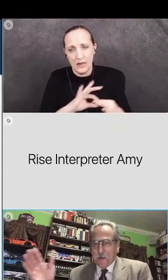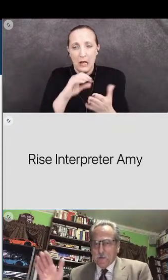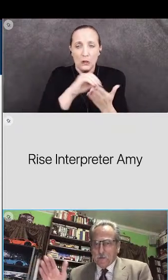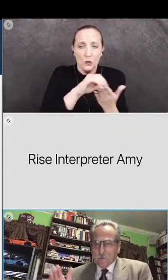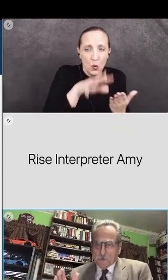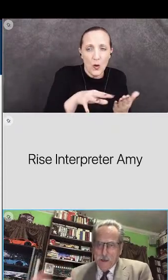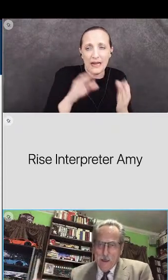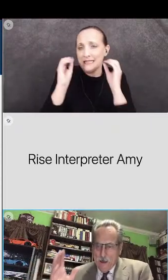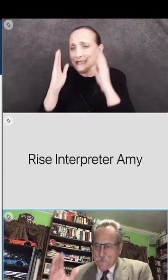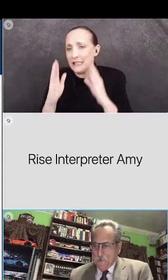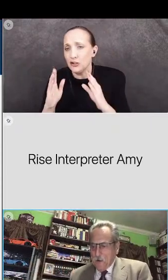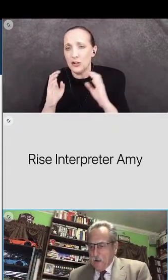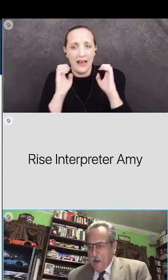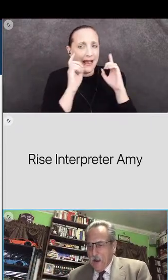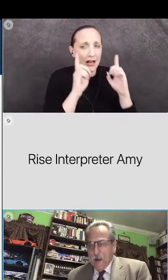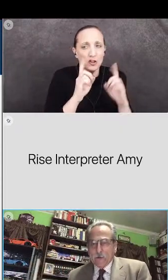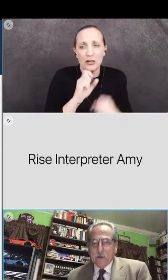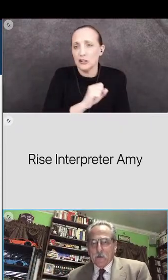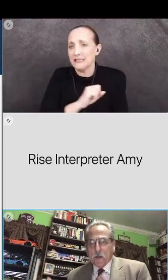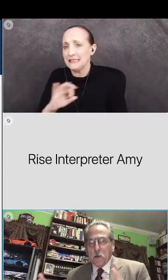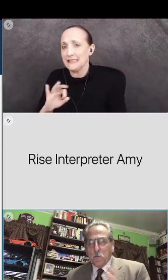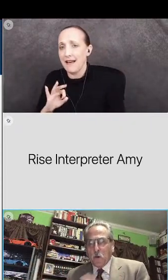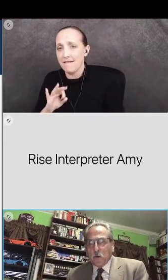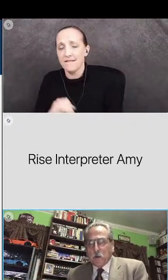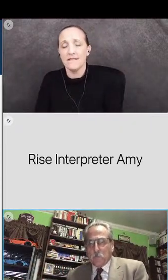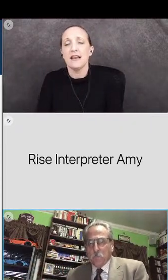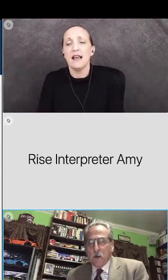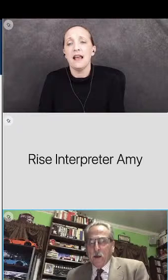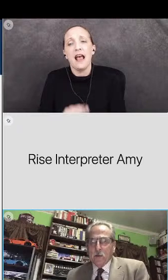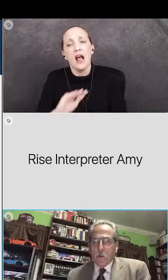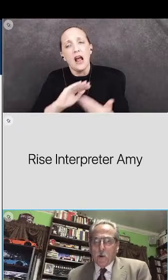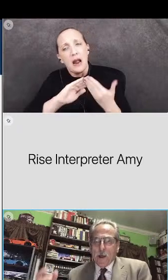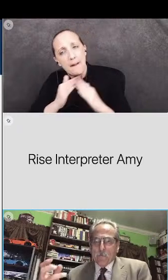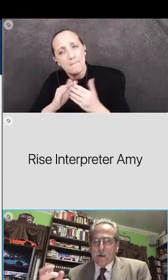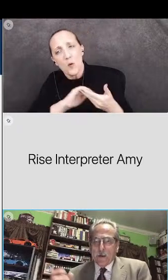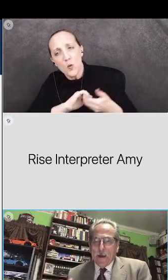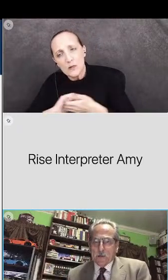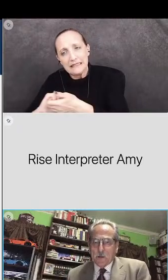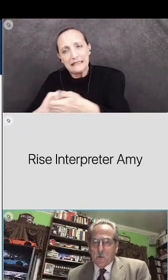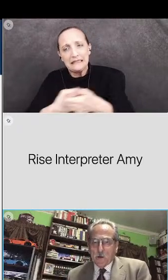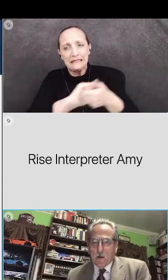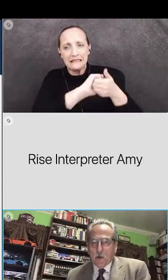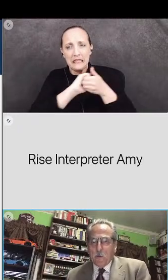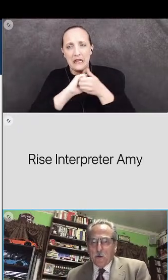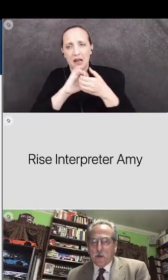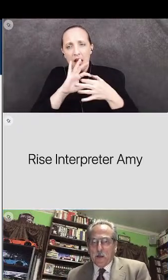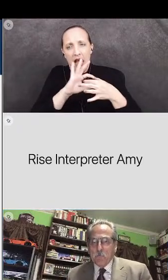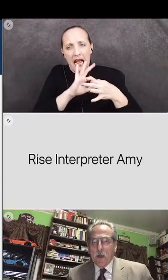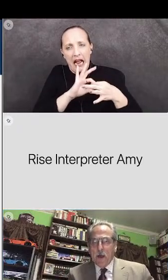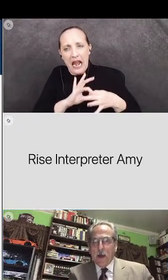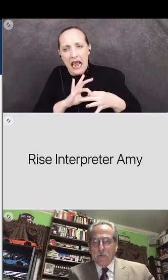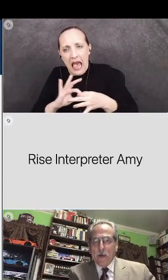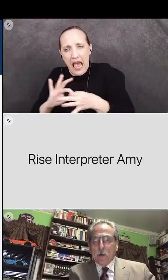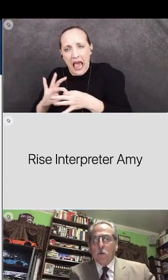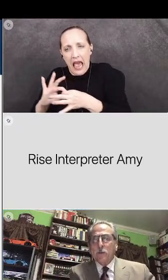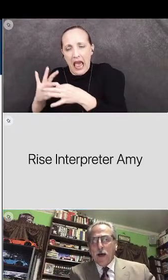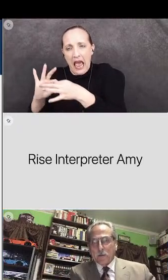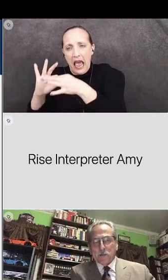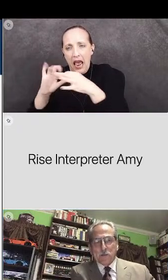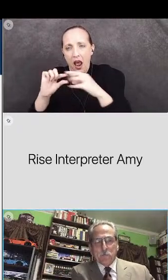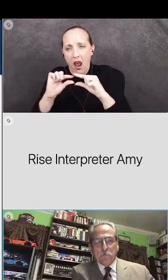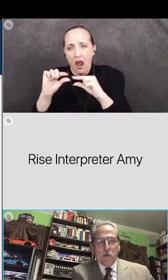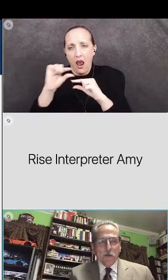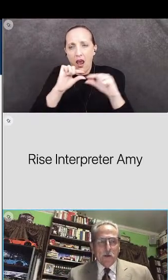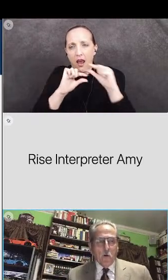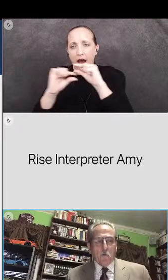educators staff and the community that we have a connection with our community and they